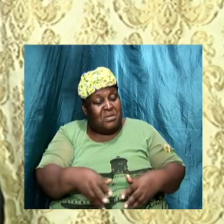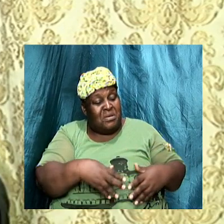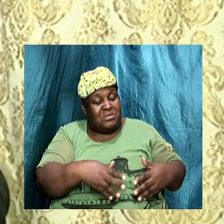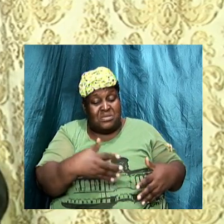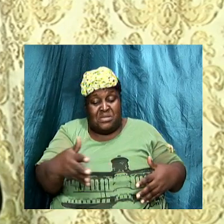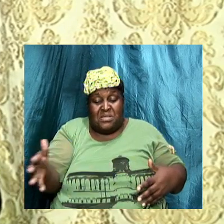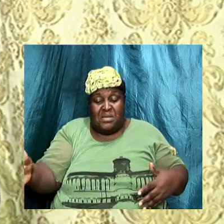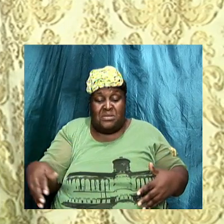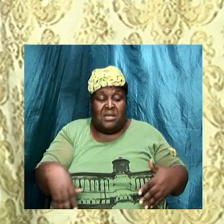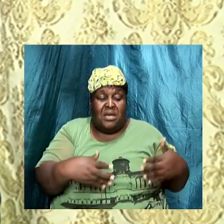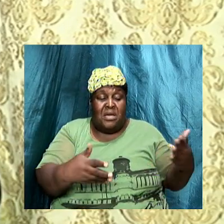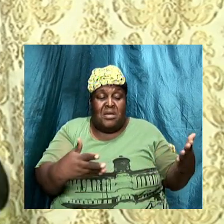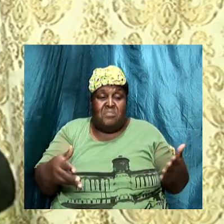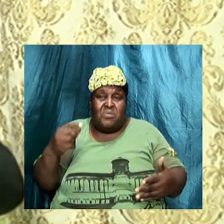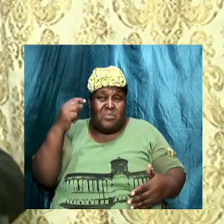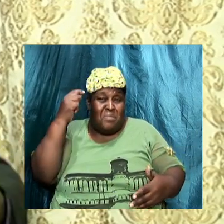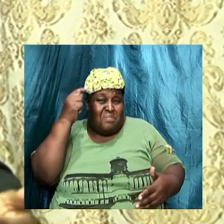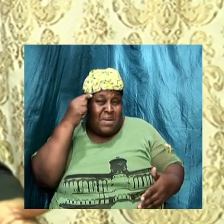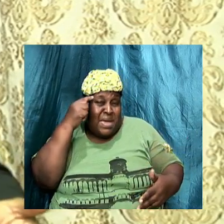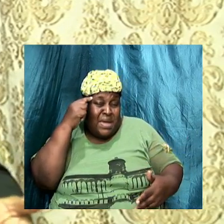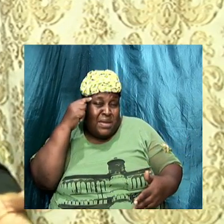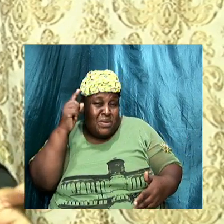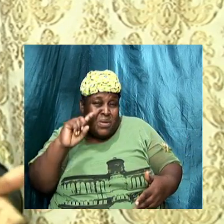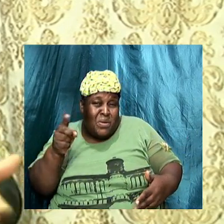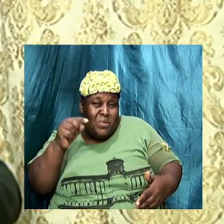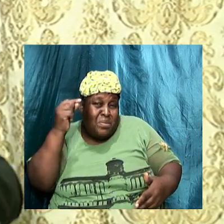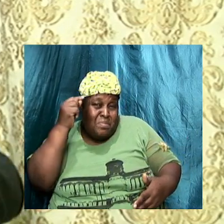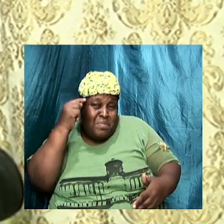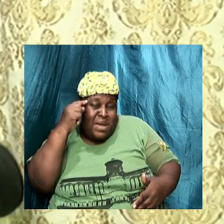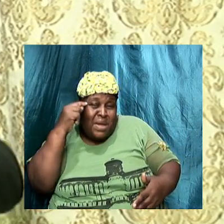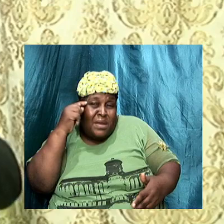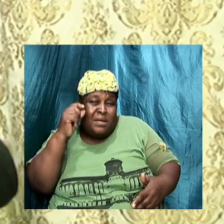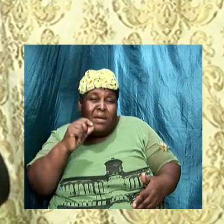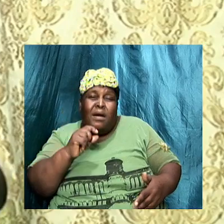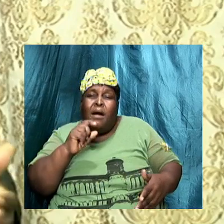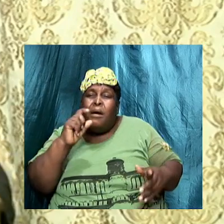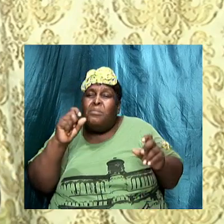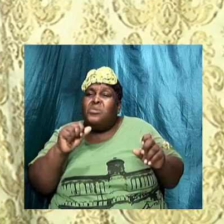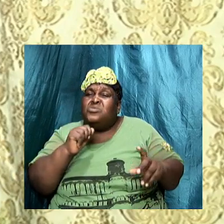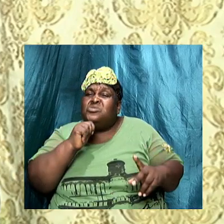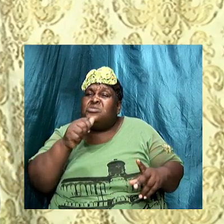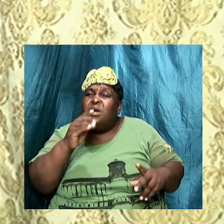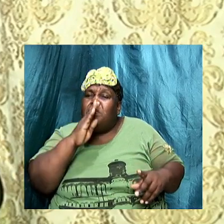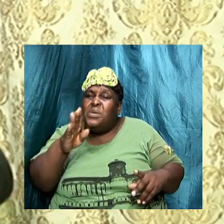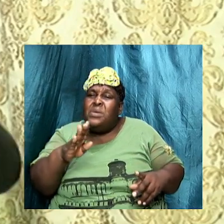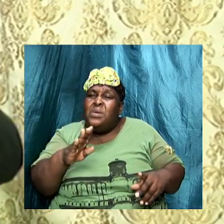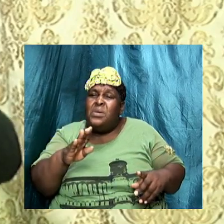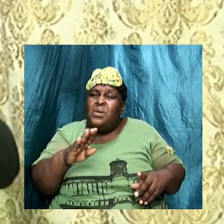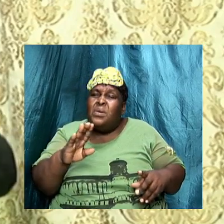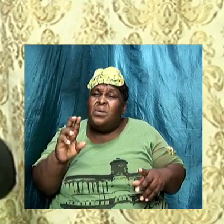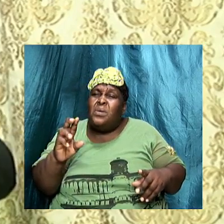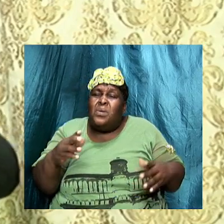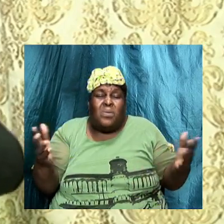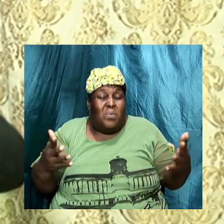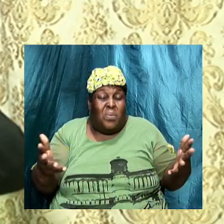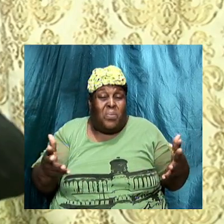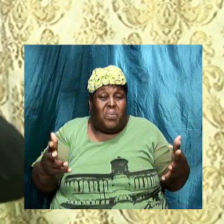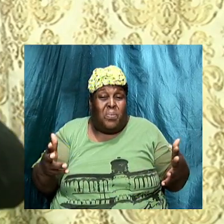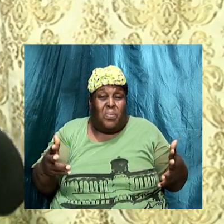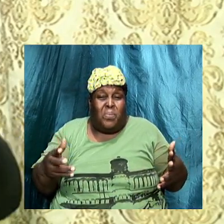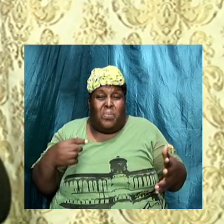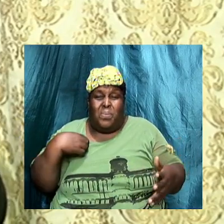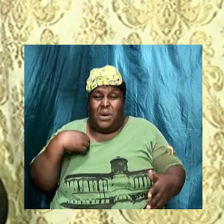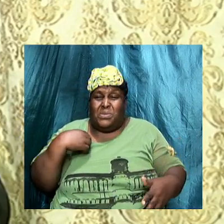some place that our mind should not be. We need to separate ourselves and and we dress or attire ourselves what is on the inside will